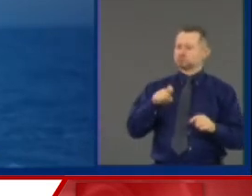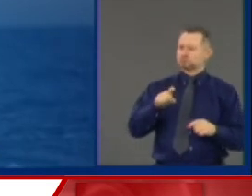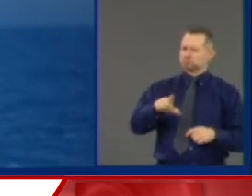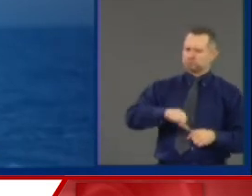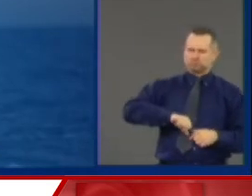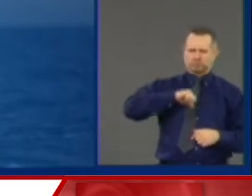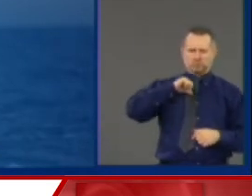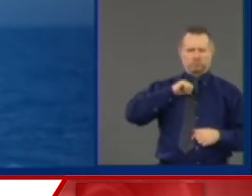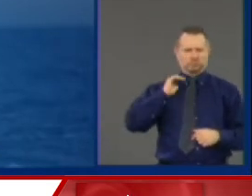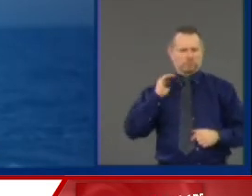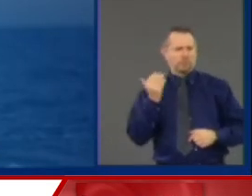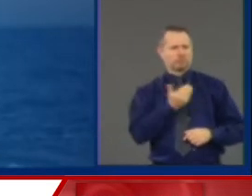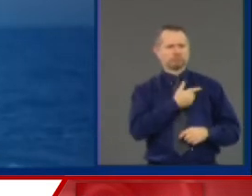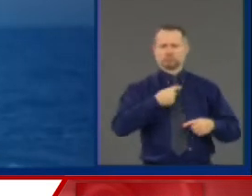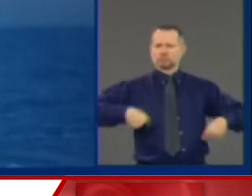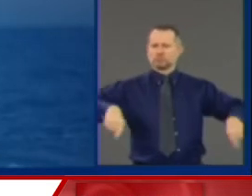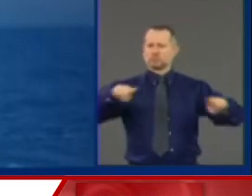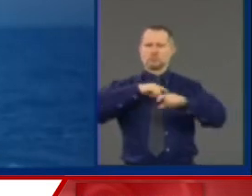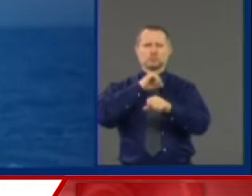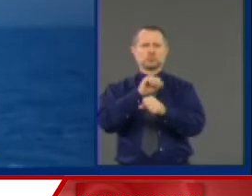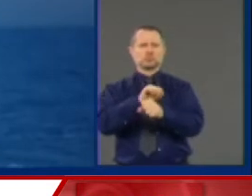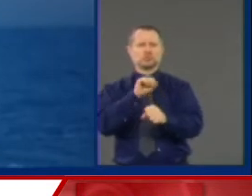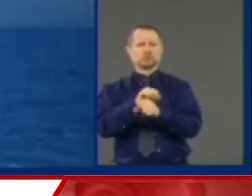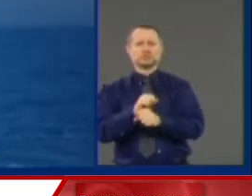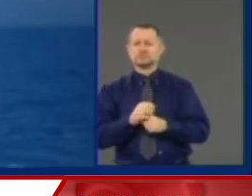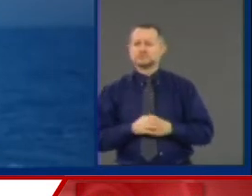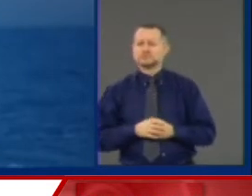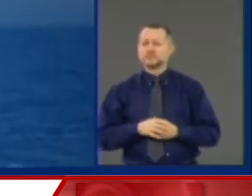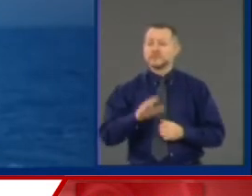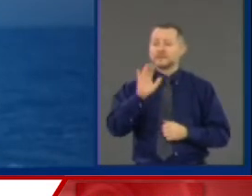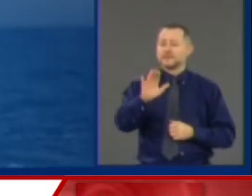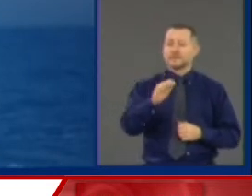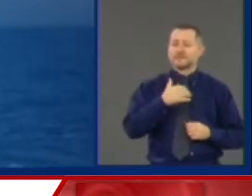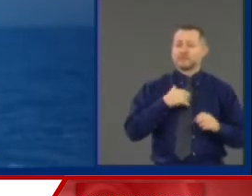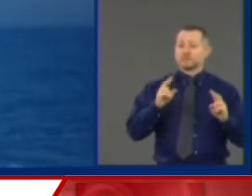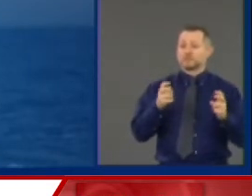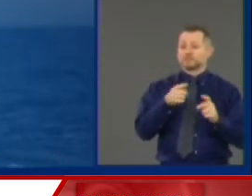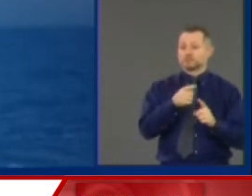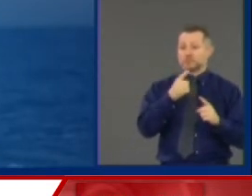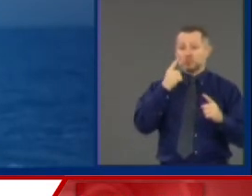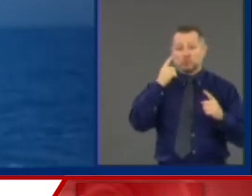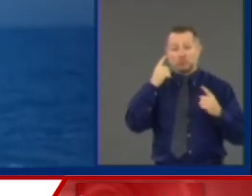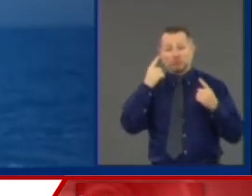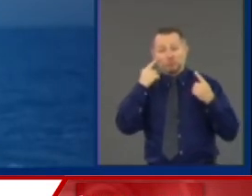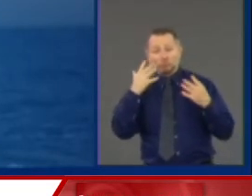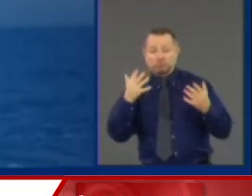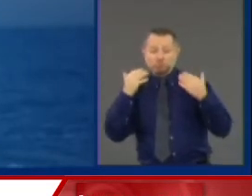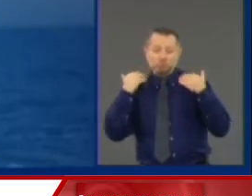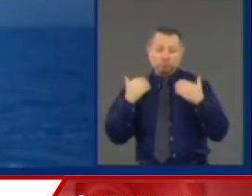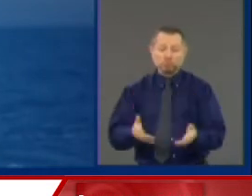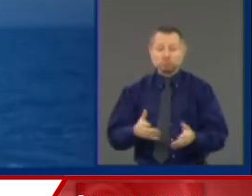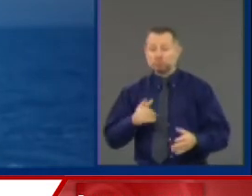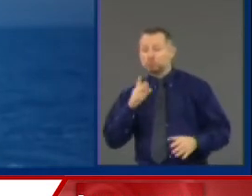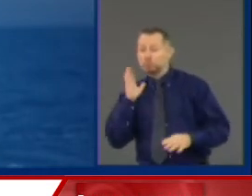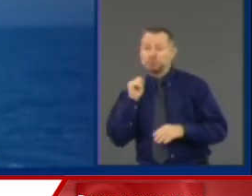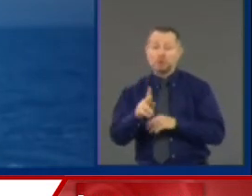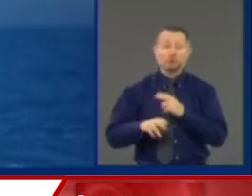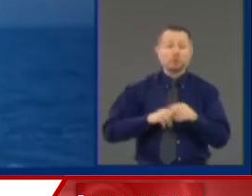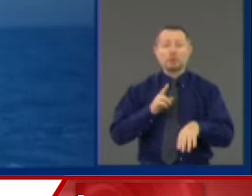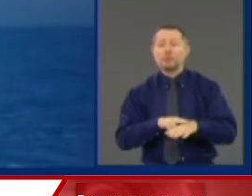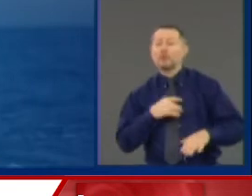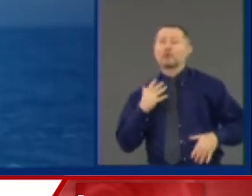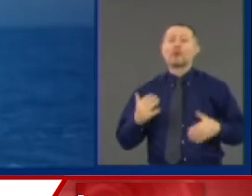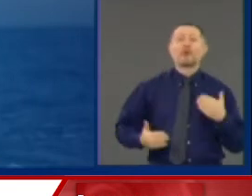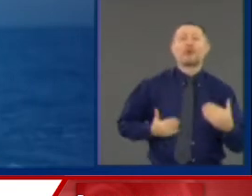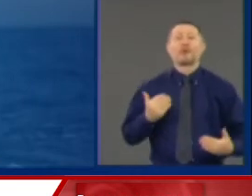done. Just don't snatch defeat from the jaws of victory. We're talking